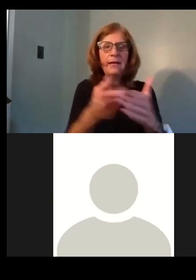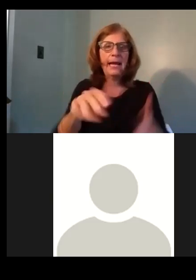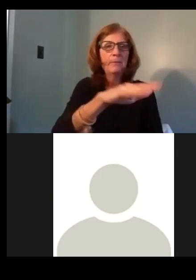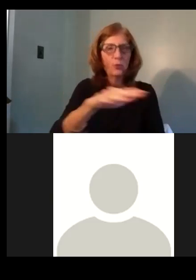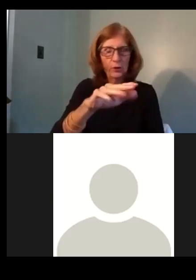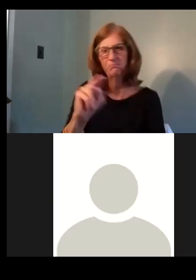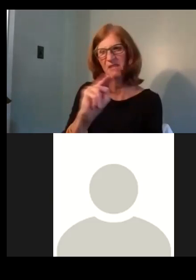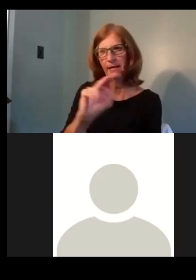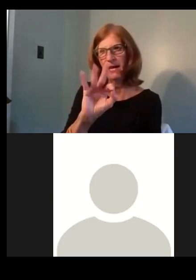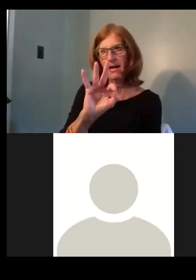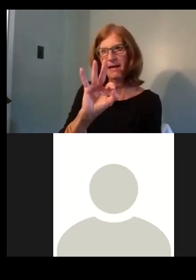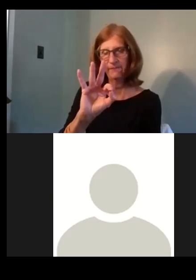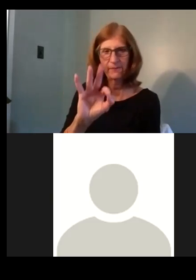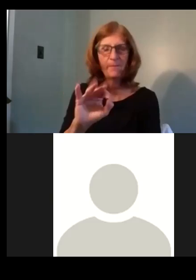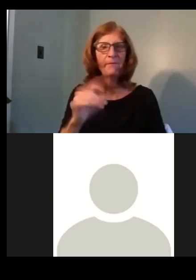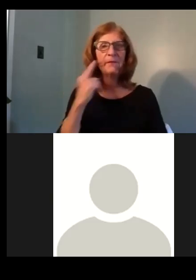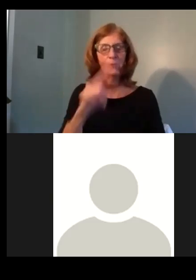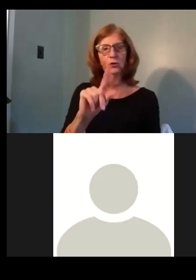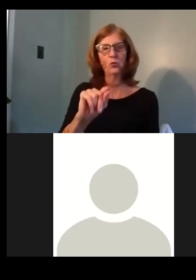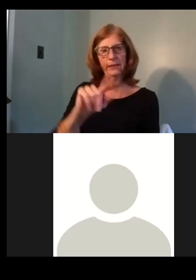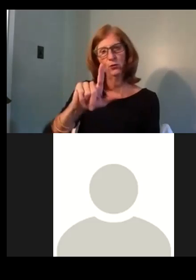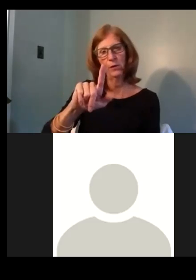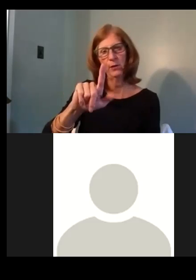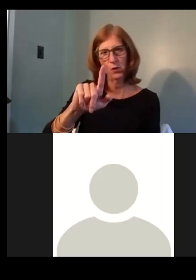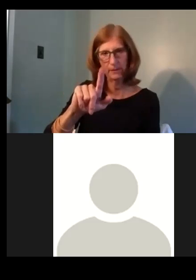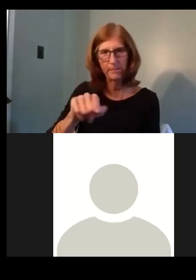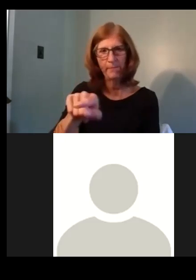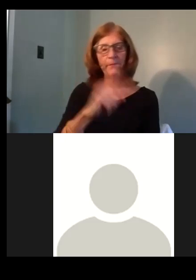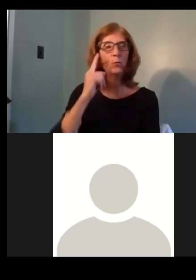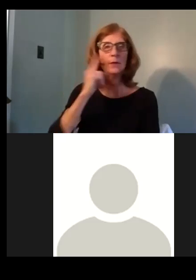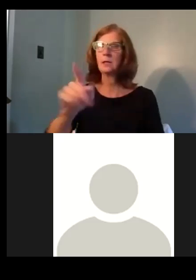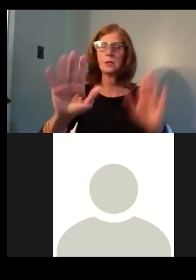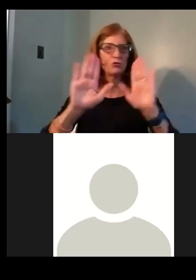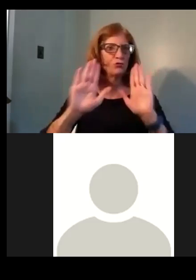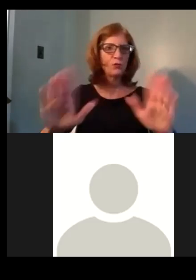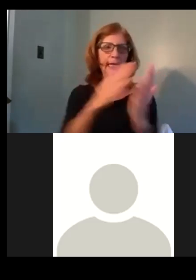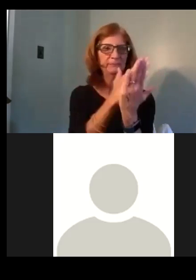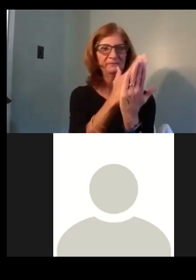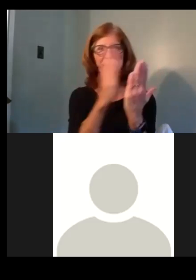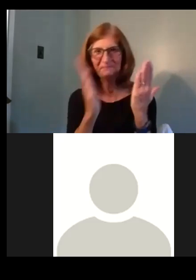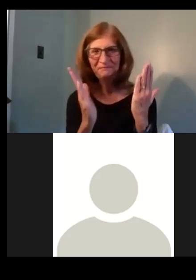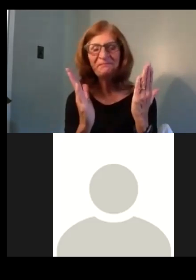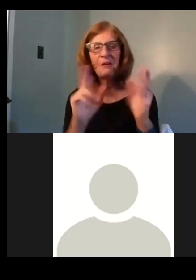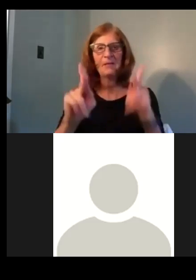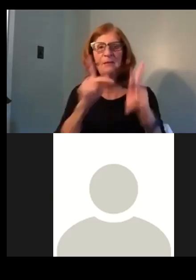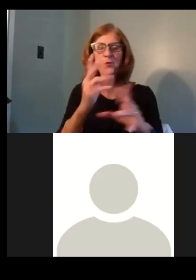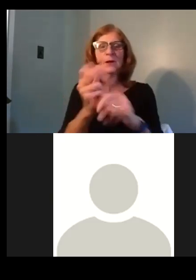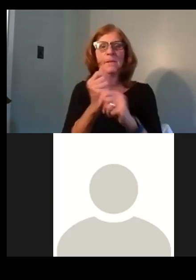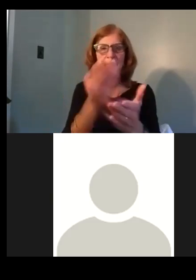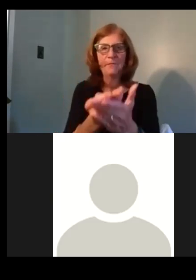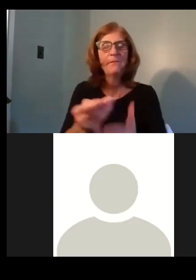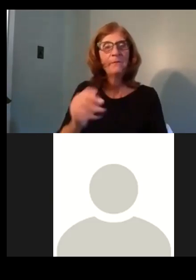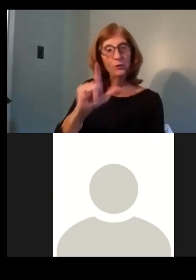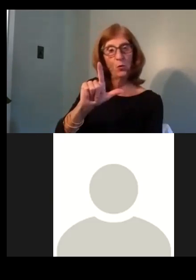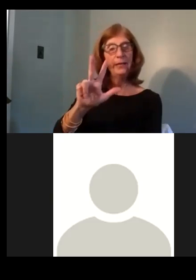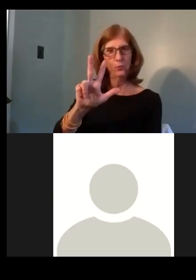2021 round. Uh, we think it's a really great group of, of awardees. We actually got 23